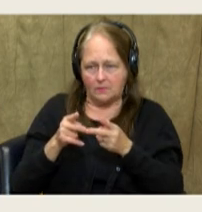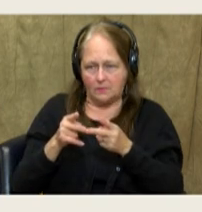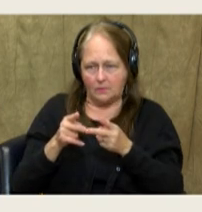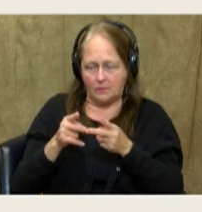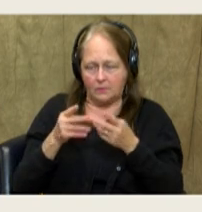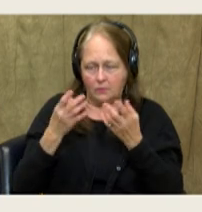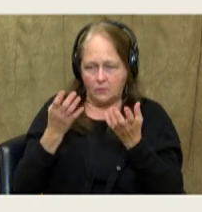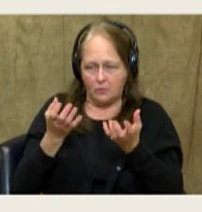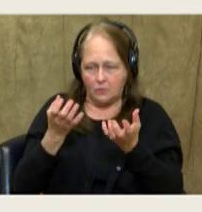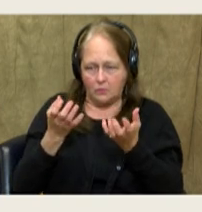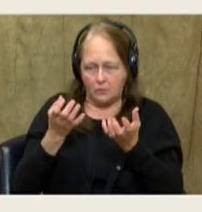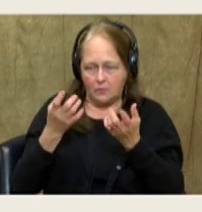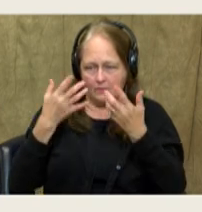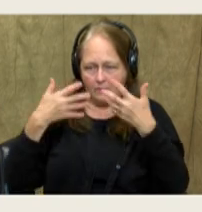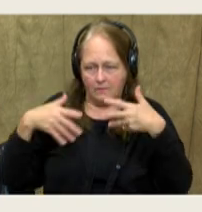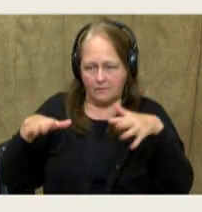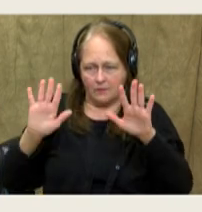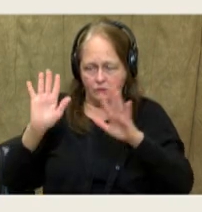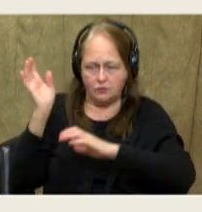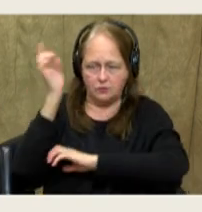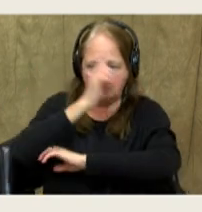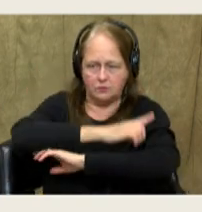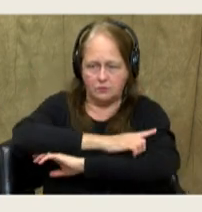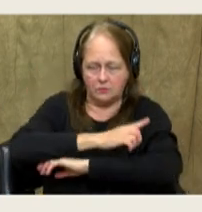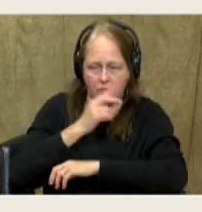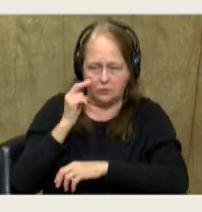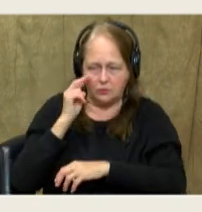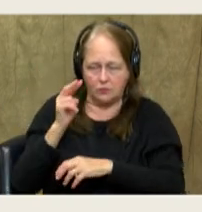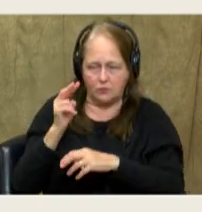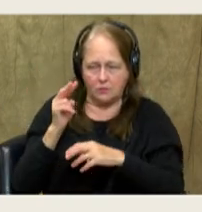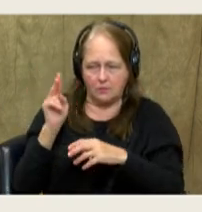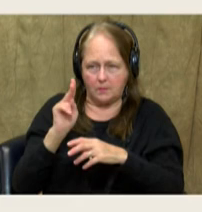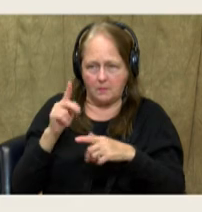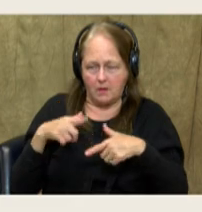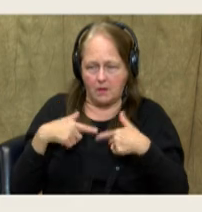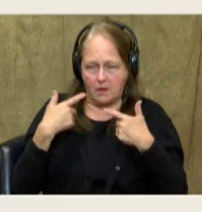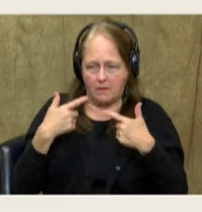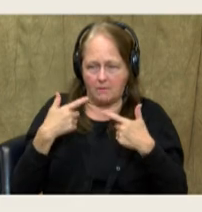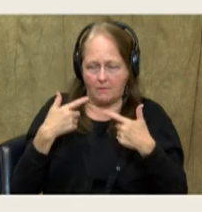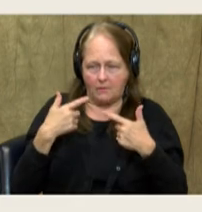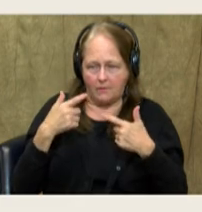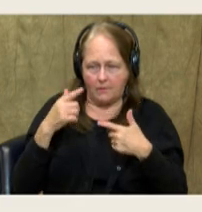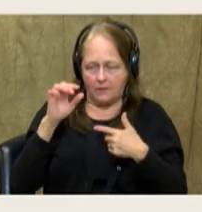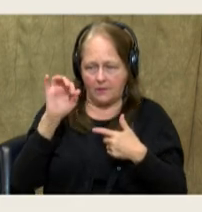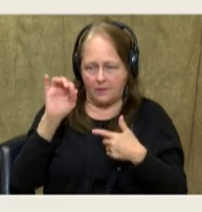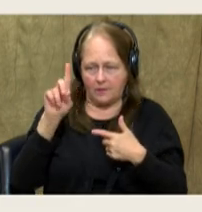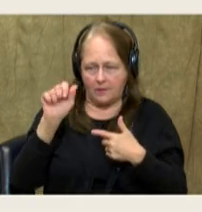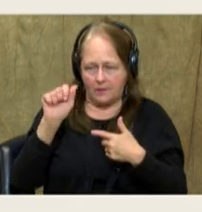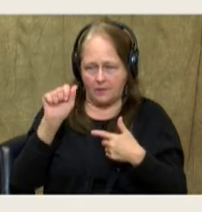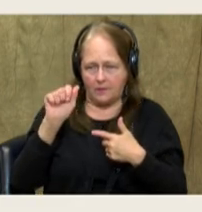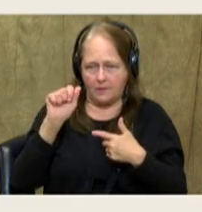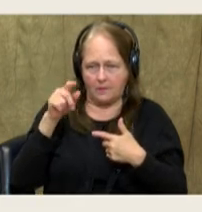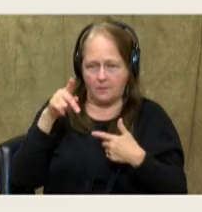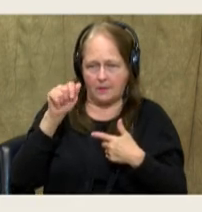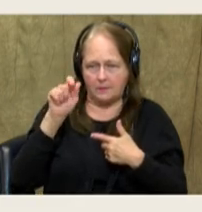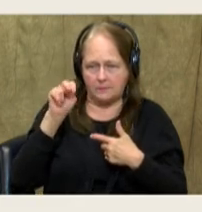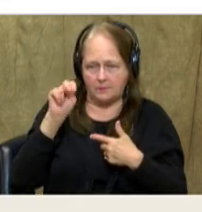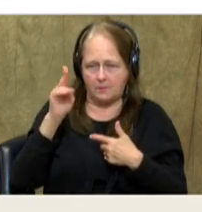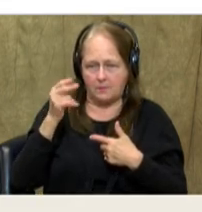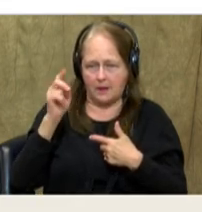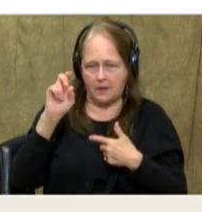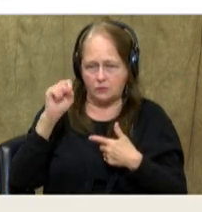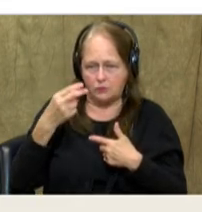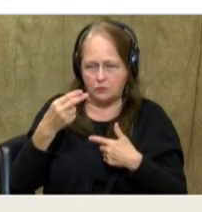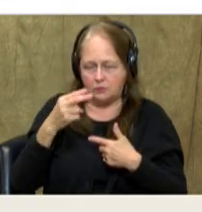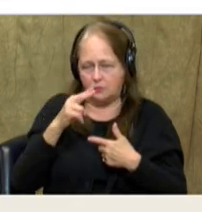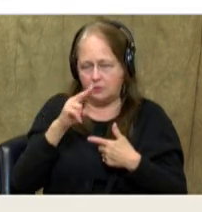We want to kind of finish up today with looking at some population numbers. So India, Pakistan, Bangladesh, China, the